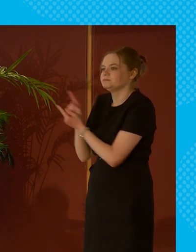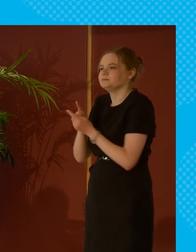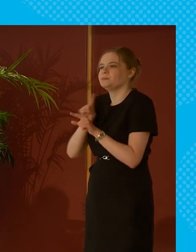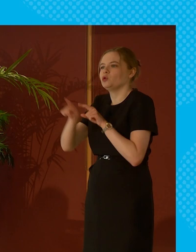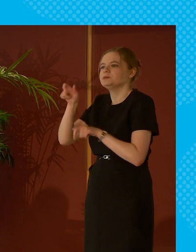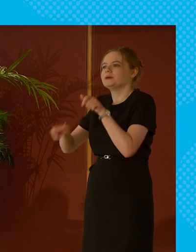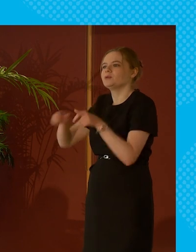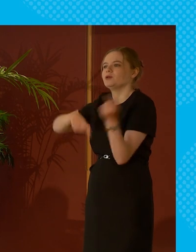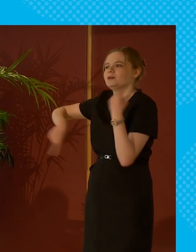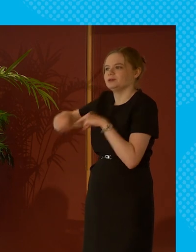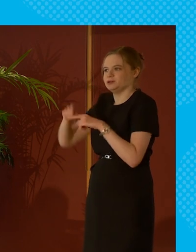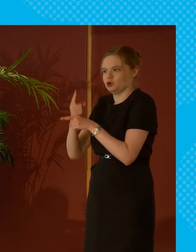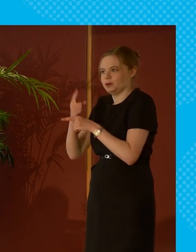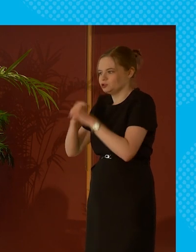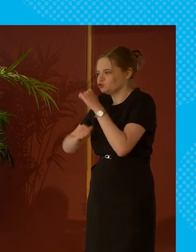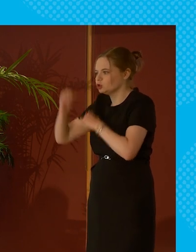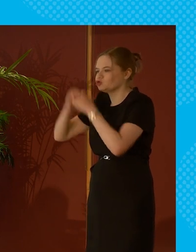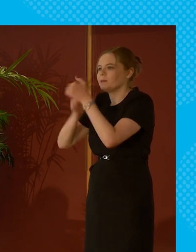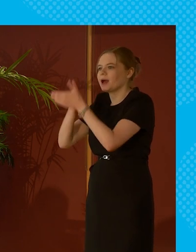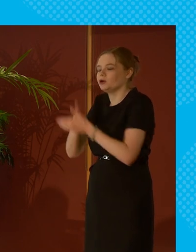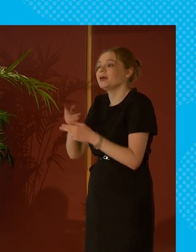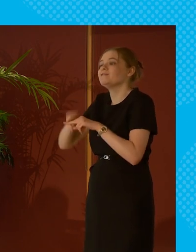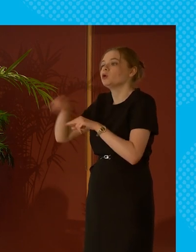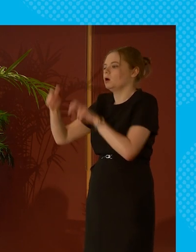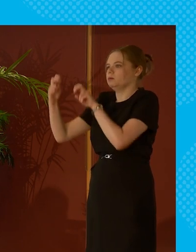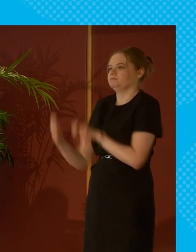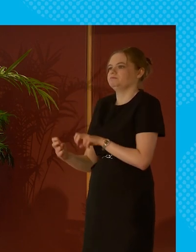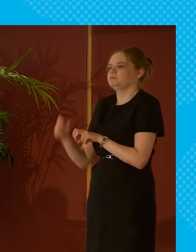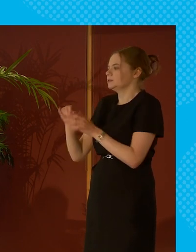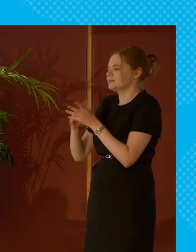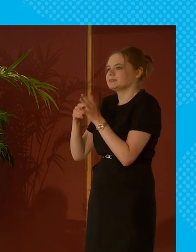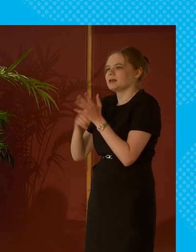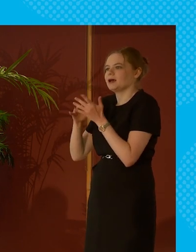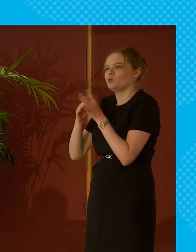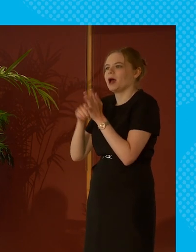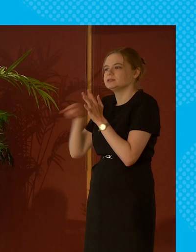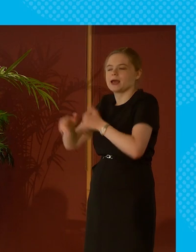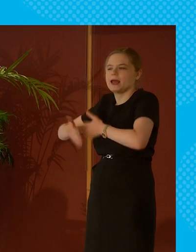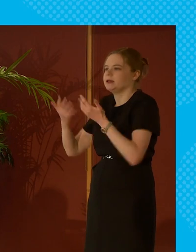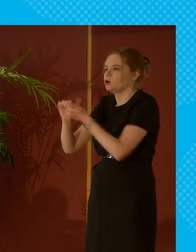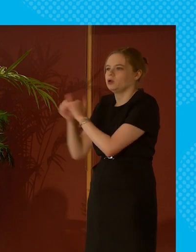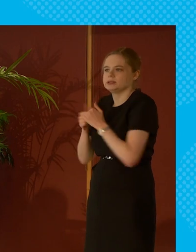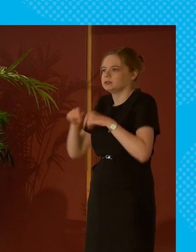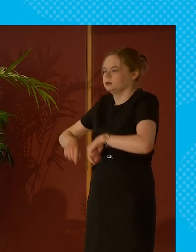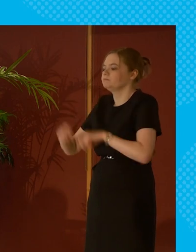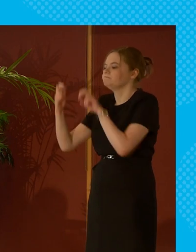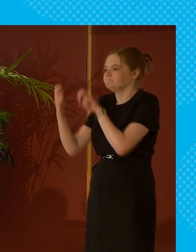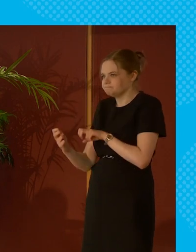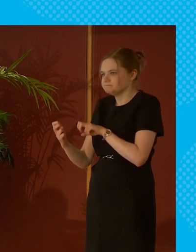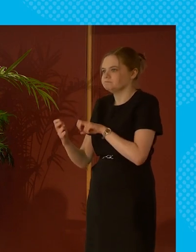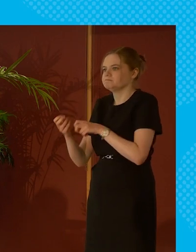and talk about the kind of structural barrier like if you were to sit down with satvak or any of our colleagues and